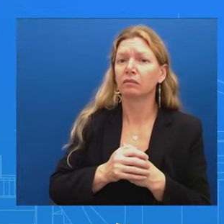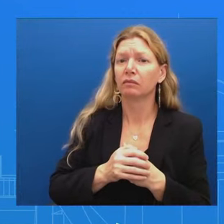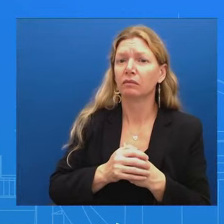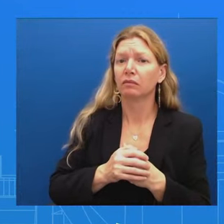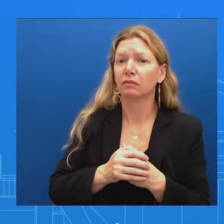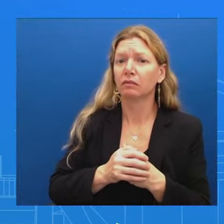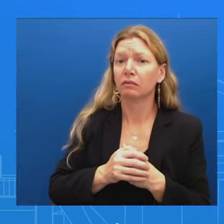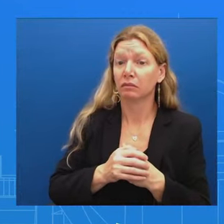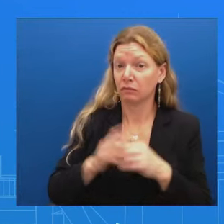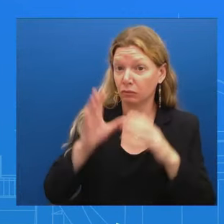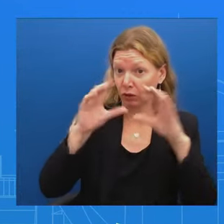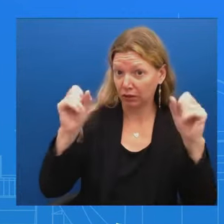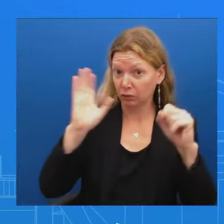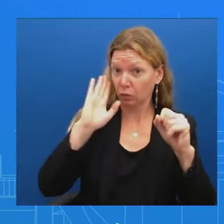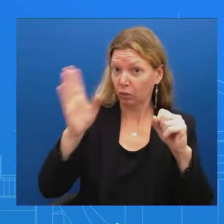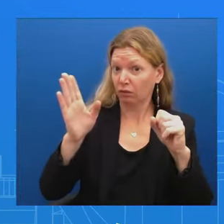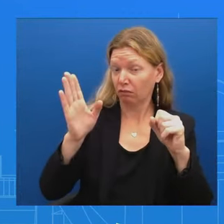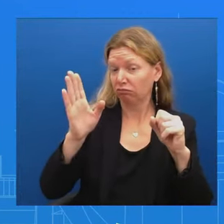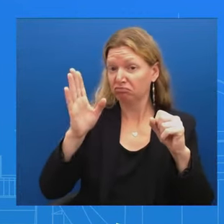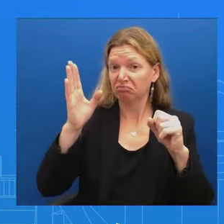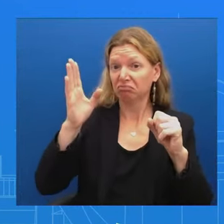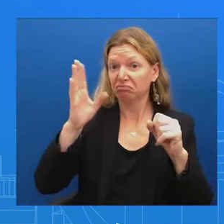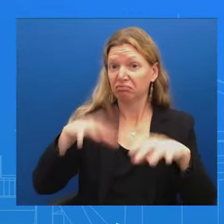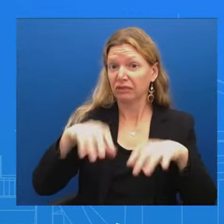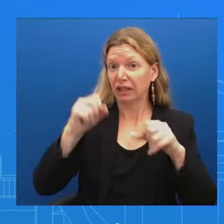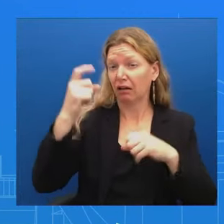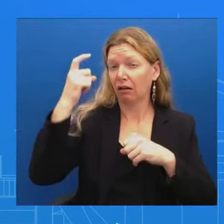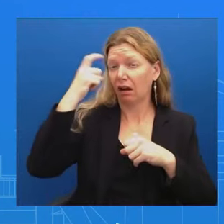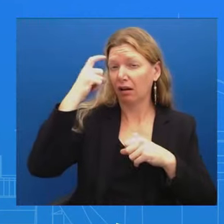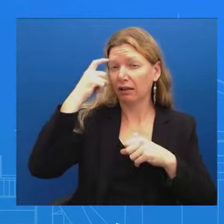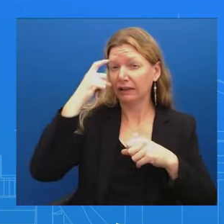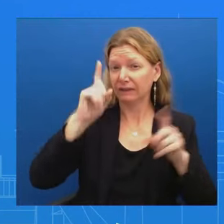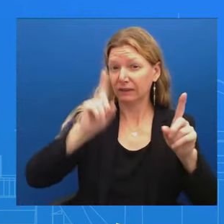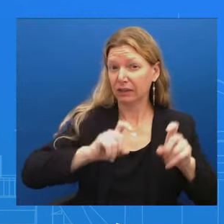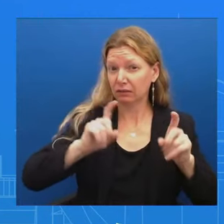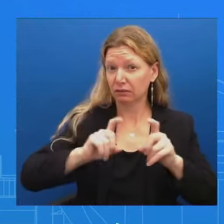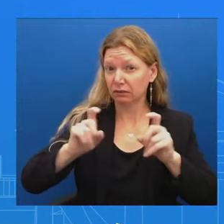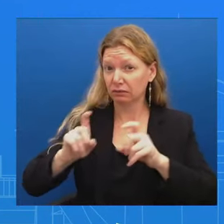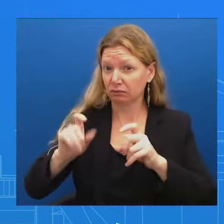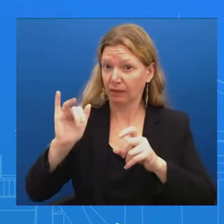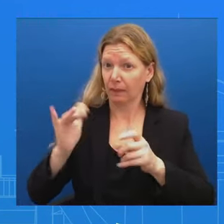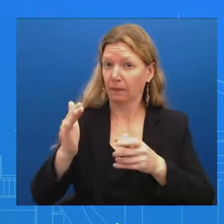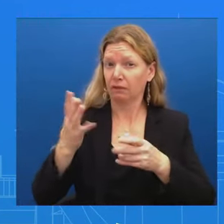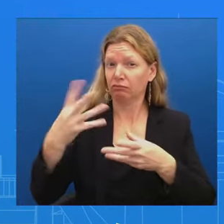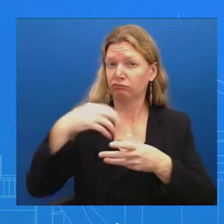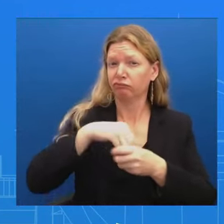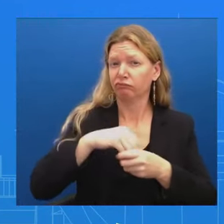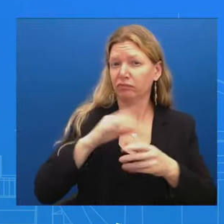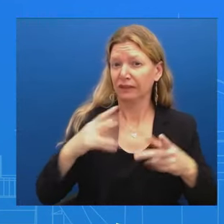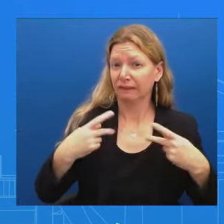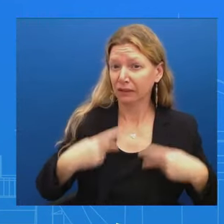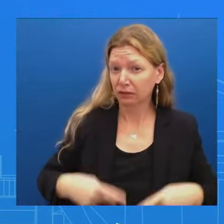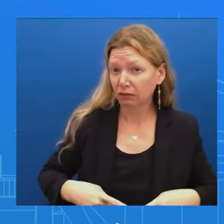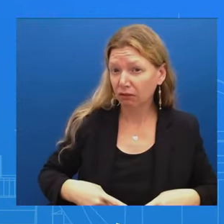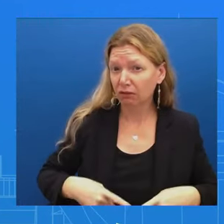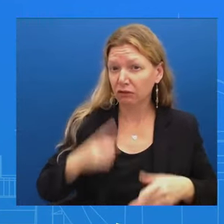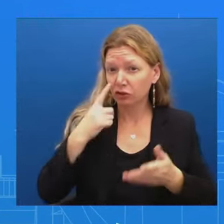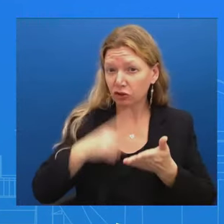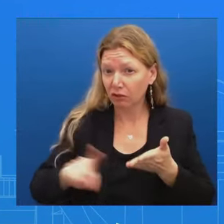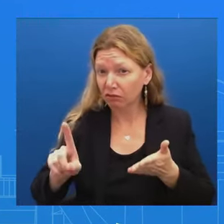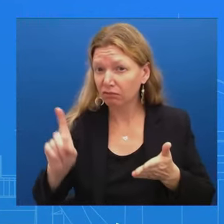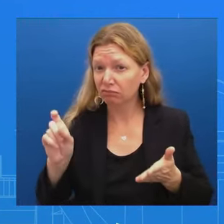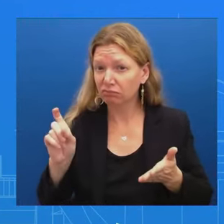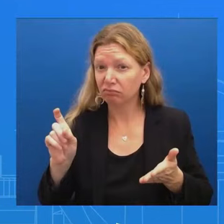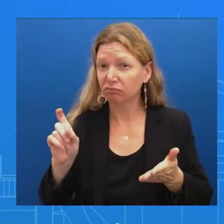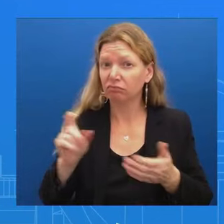physical Is a legitimate idea Particularly just on the heels of the special counsel report More polling as my colleague Selena